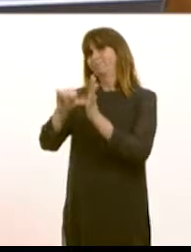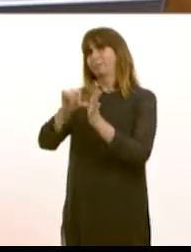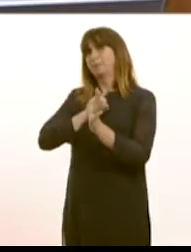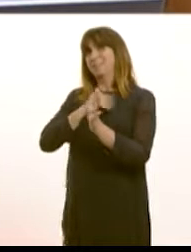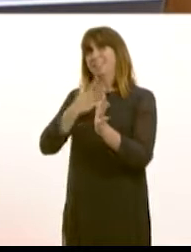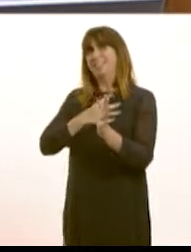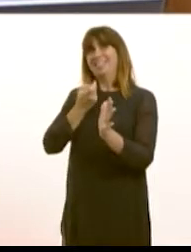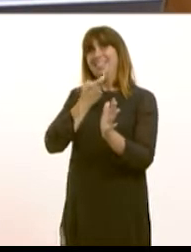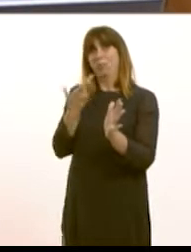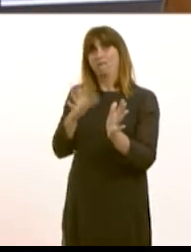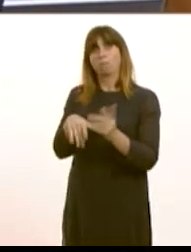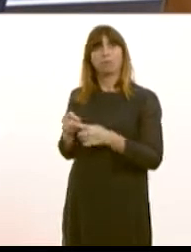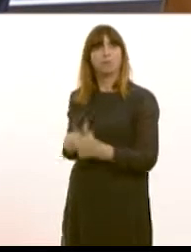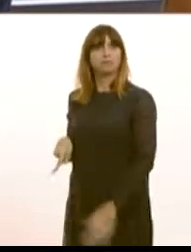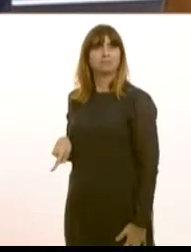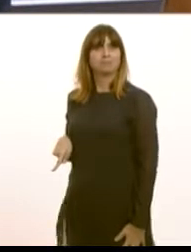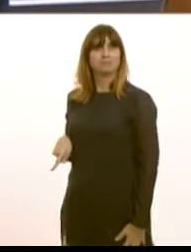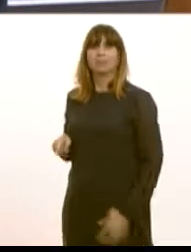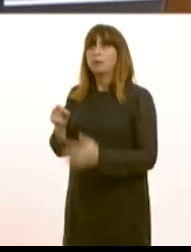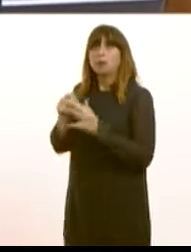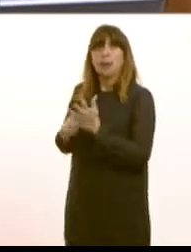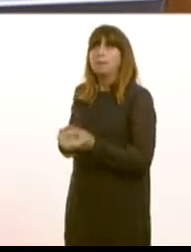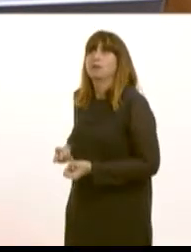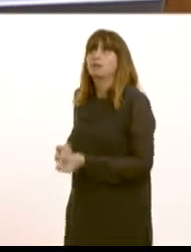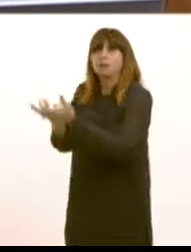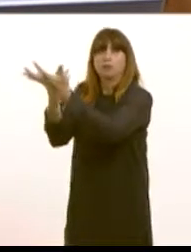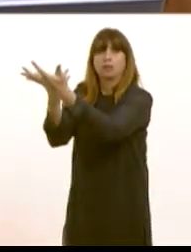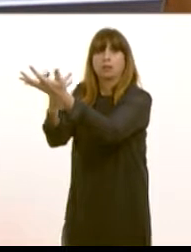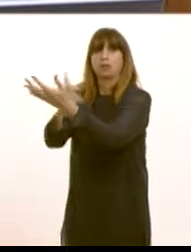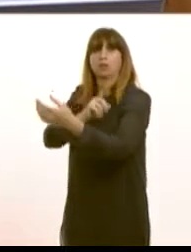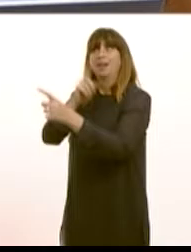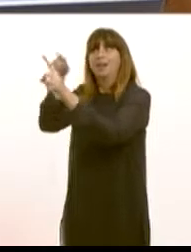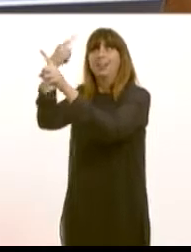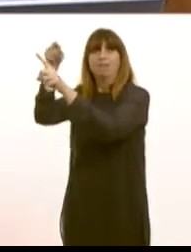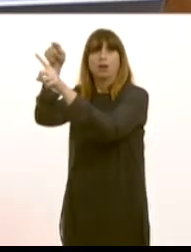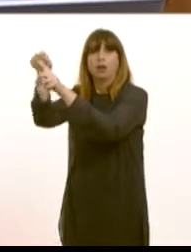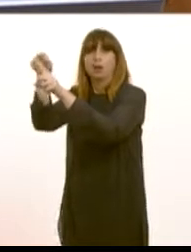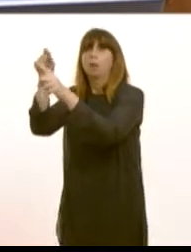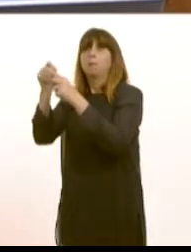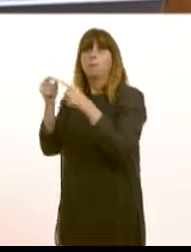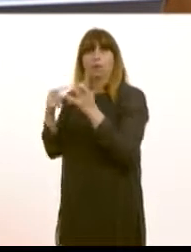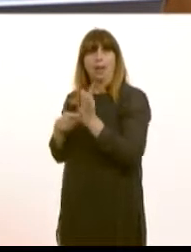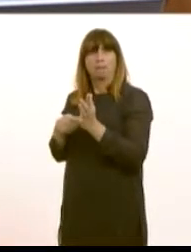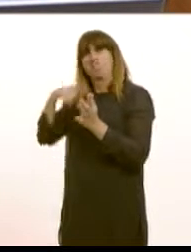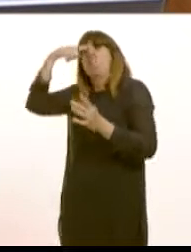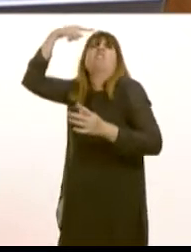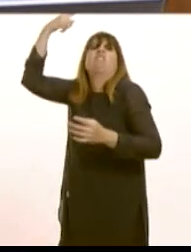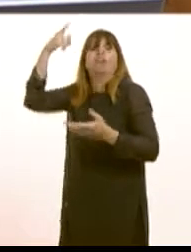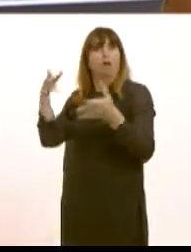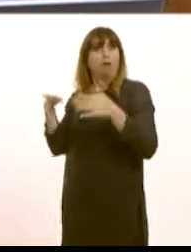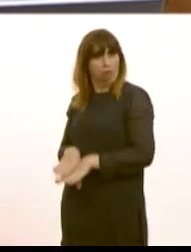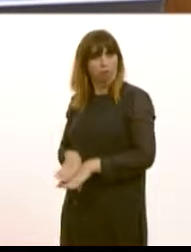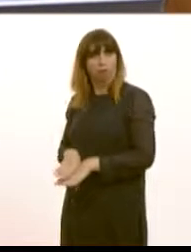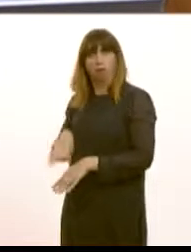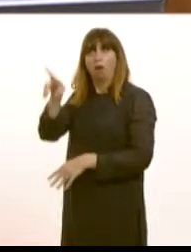from Potolba because it would take about six months to source the steel from somewhere else if Potolba wasn't there with an obvious